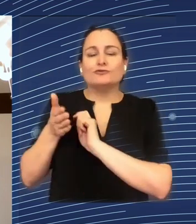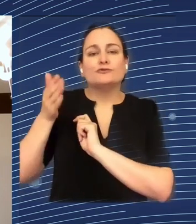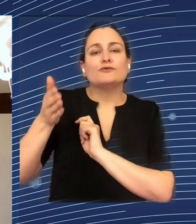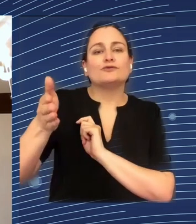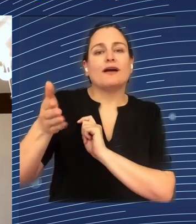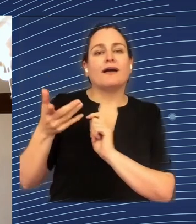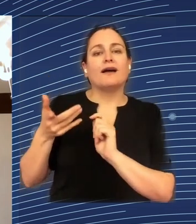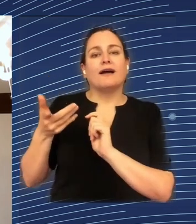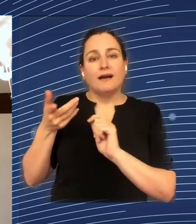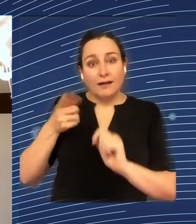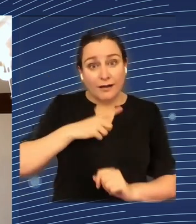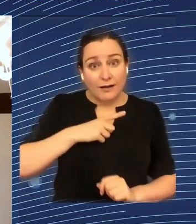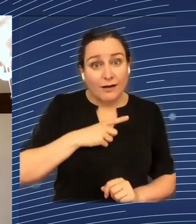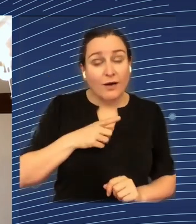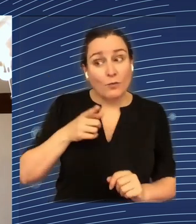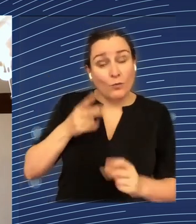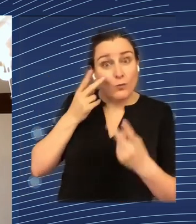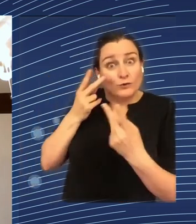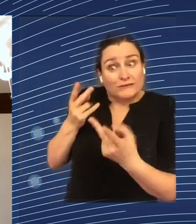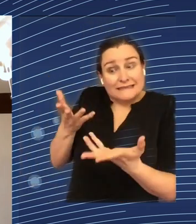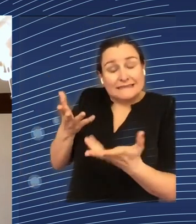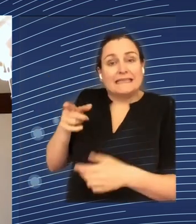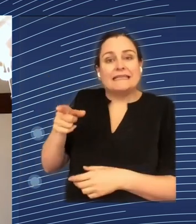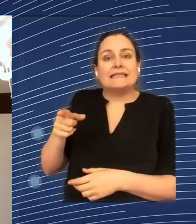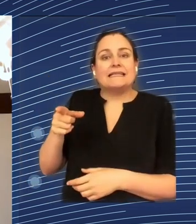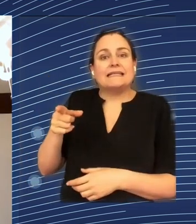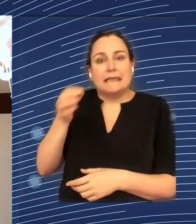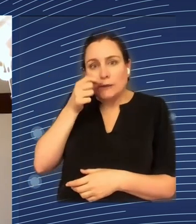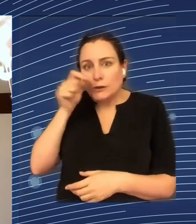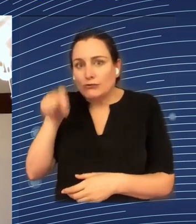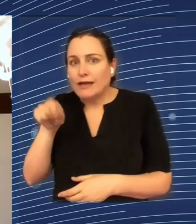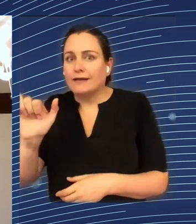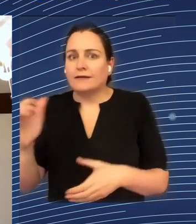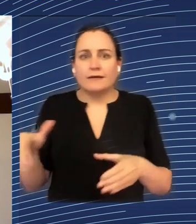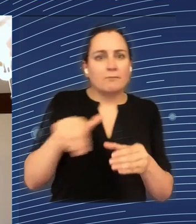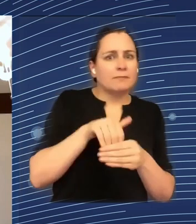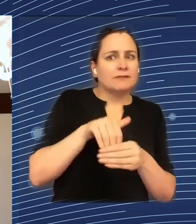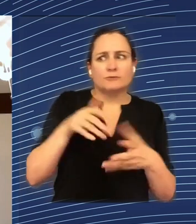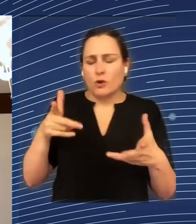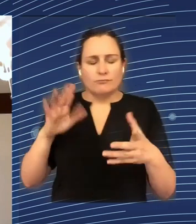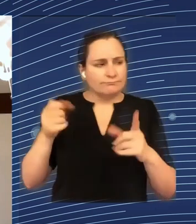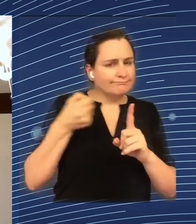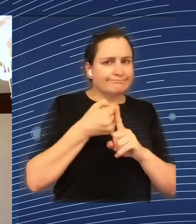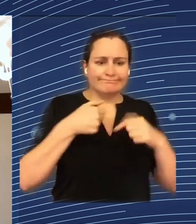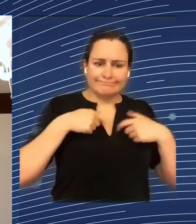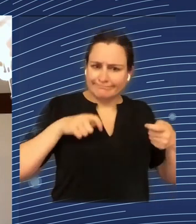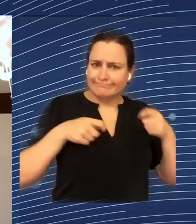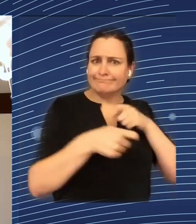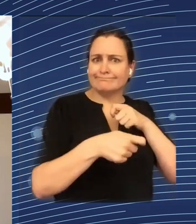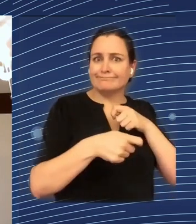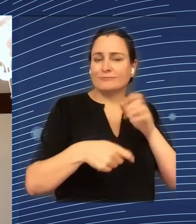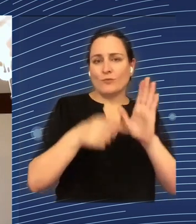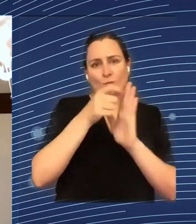what Ukrainian membership means or what a green industrial policy means. So there'll be different forces and different policies that